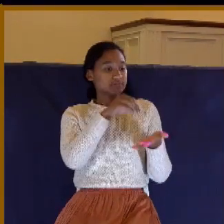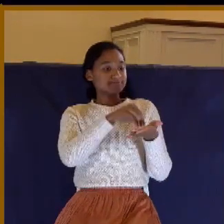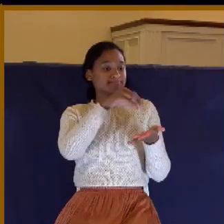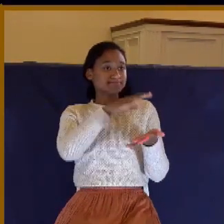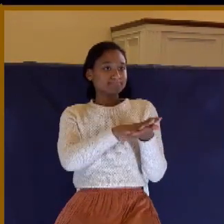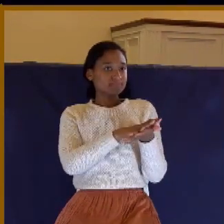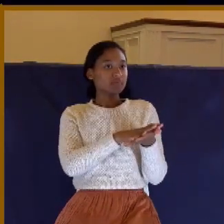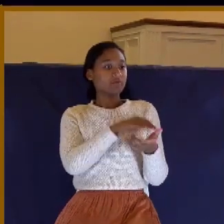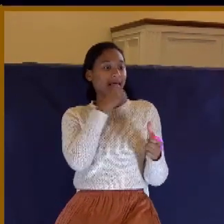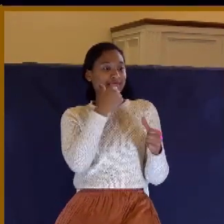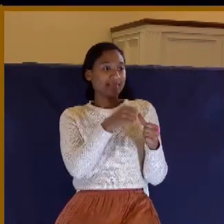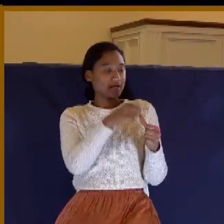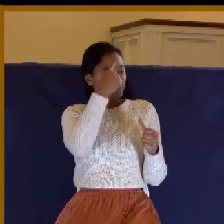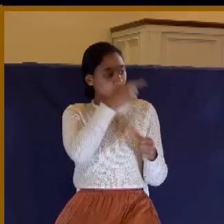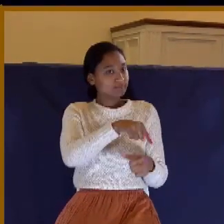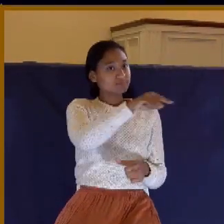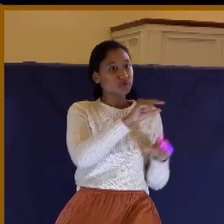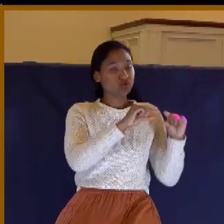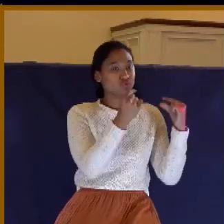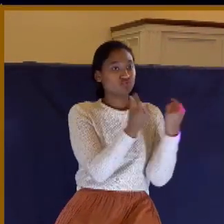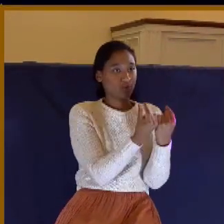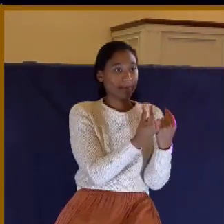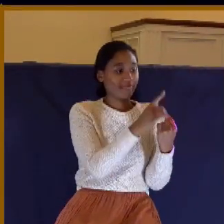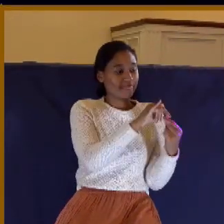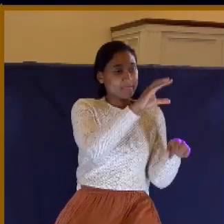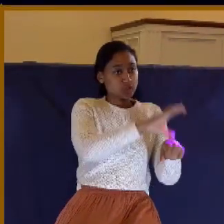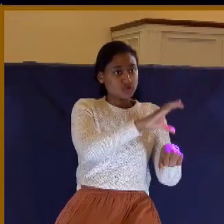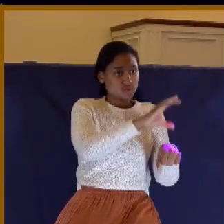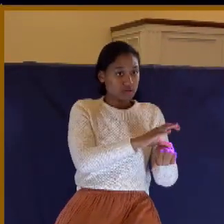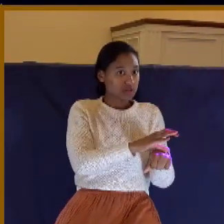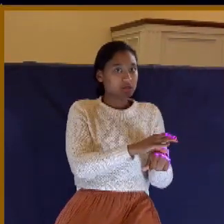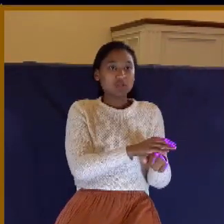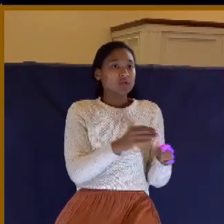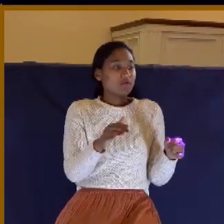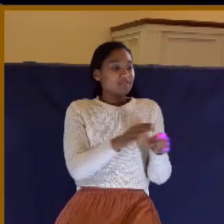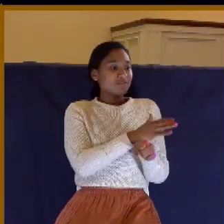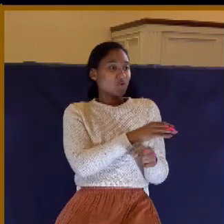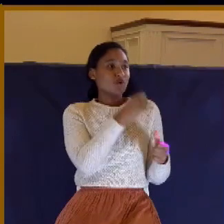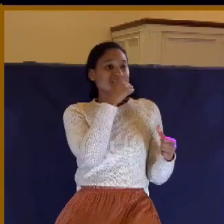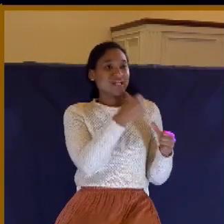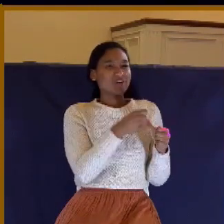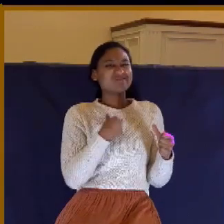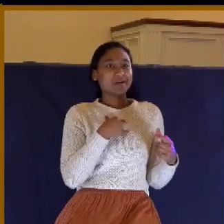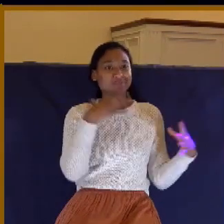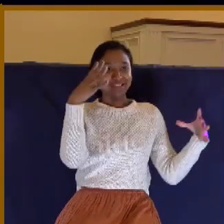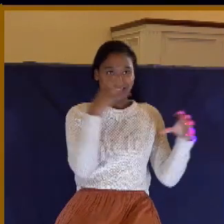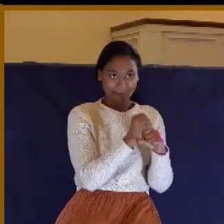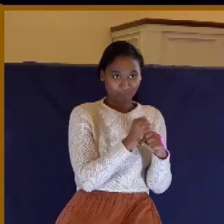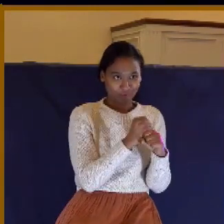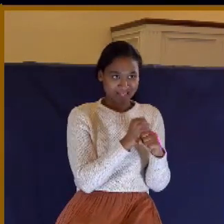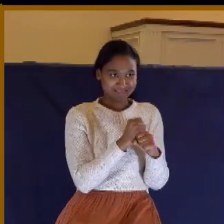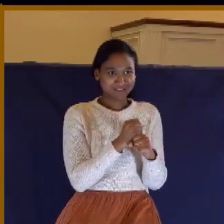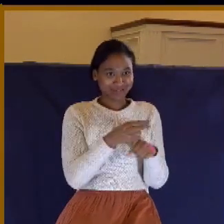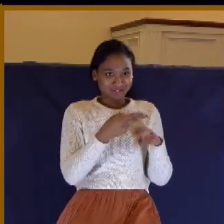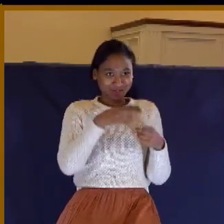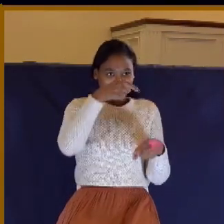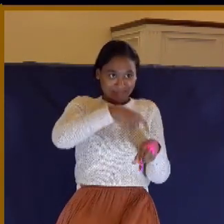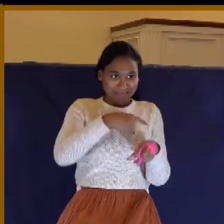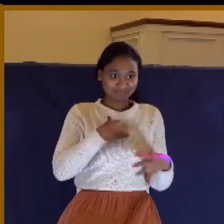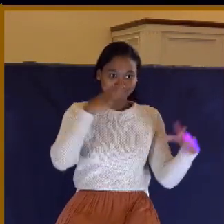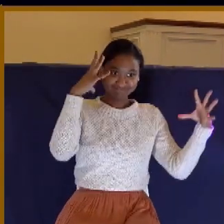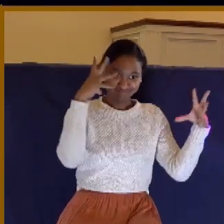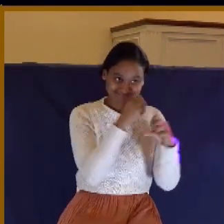this group. And what he does here in this whole letter, we're going to just kind of do a summary of the letter in the time that I have left here.